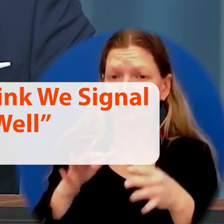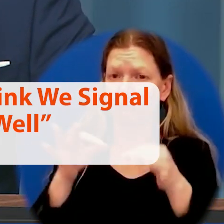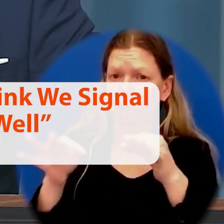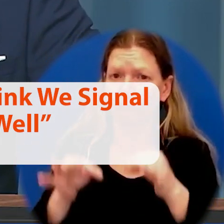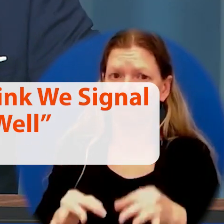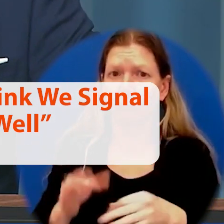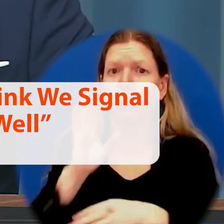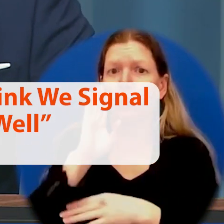on our own schedule. you.